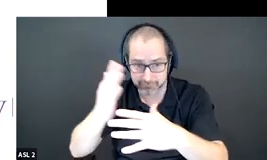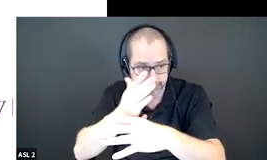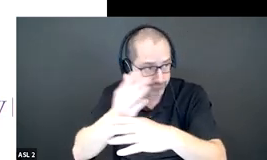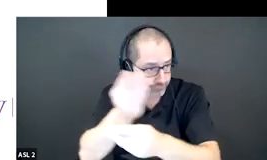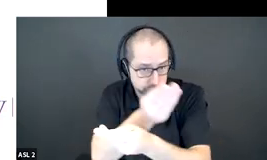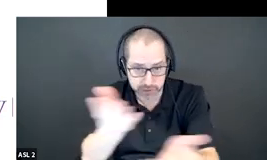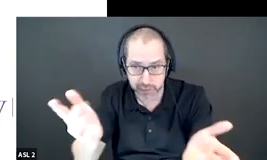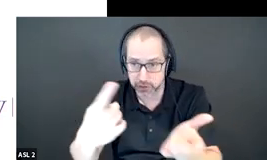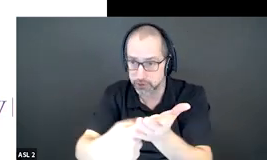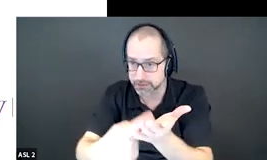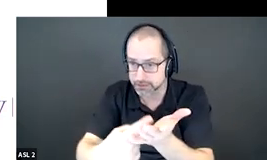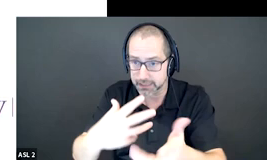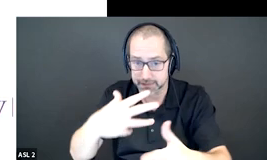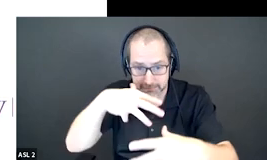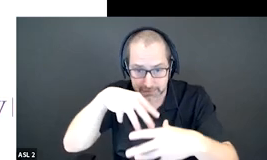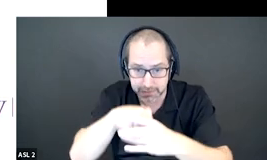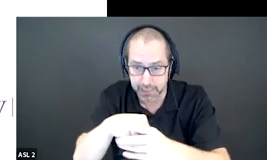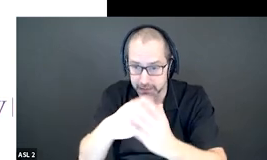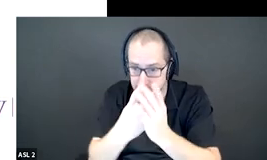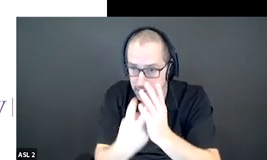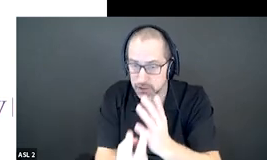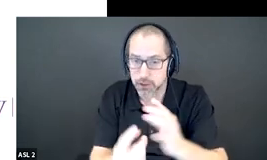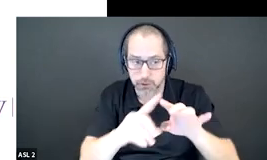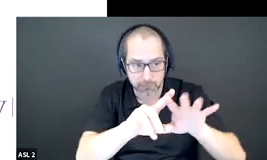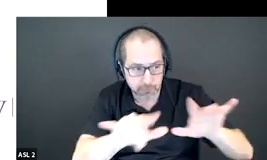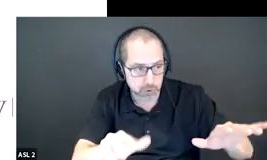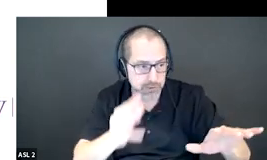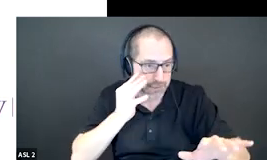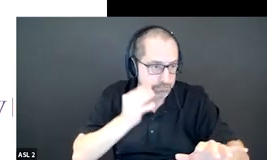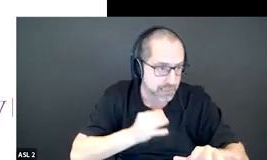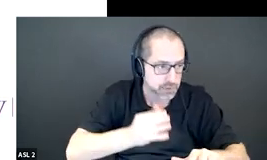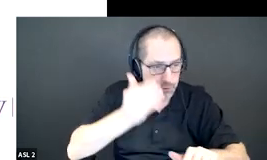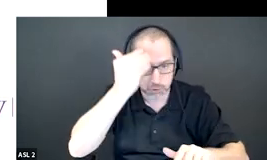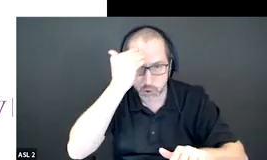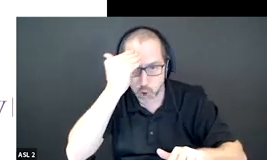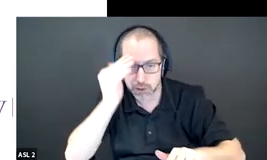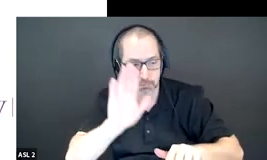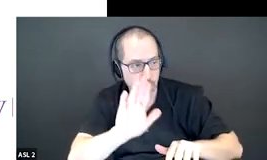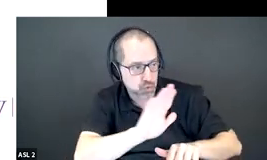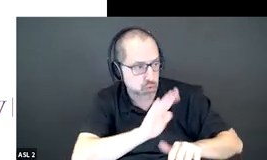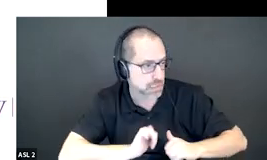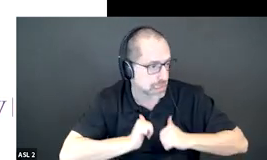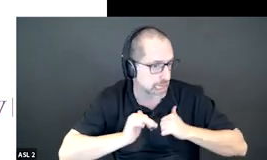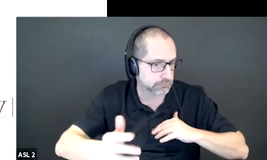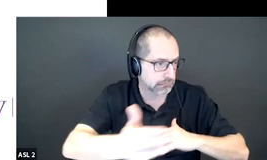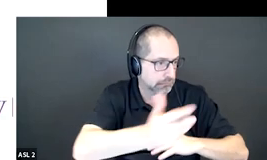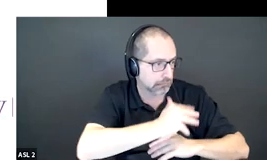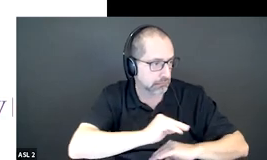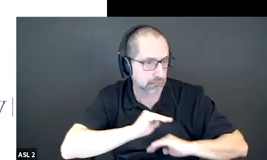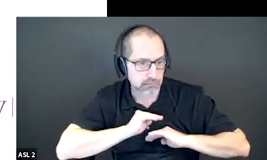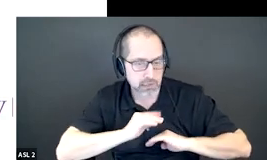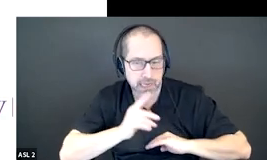diverse perspectives experiences and knowledges about livelihoods and to learn from each other about barriers and